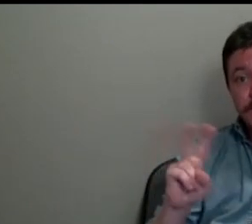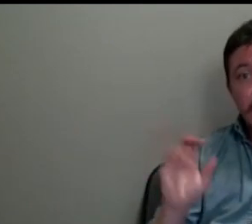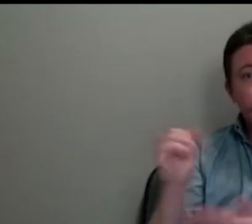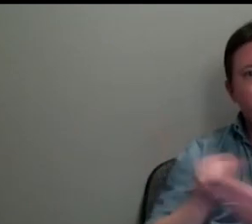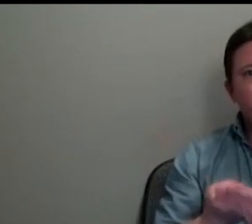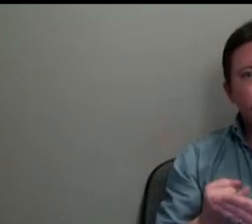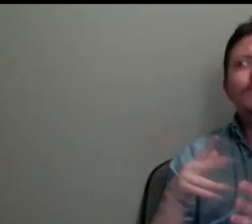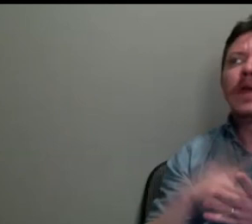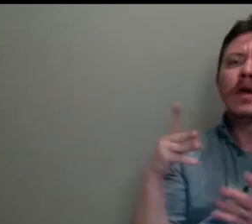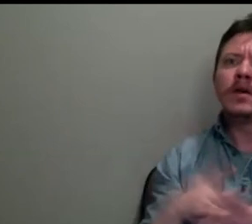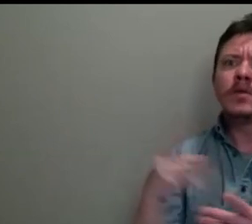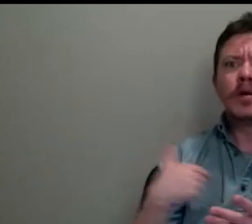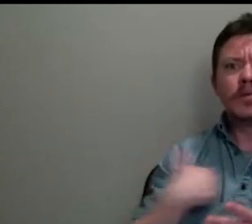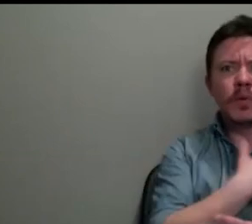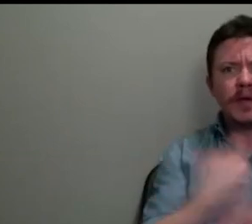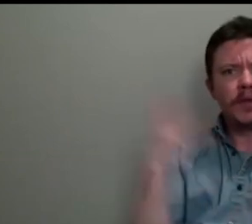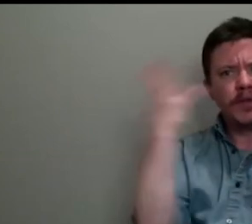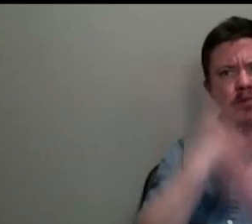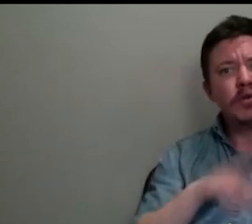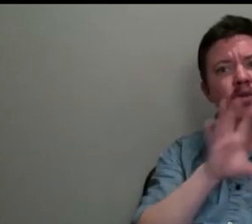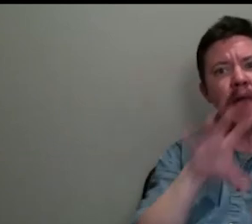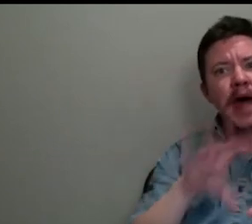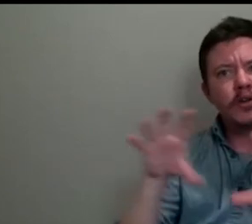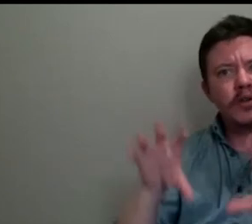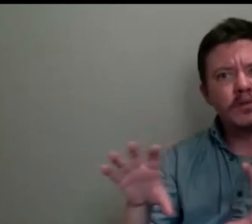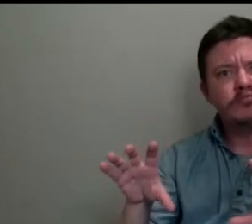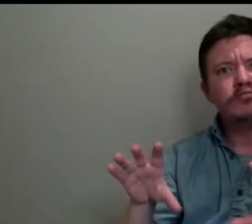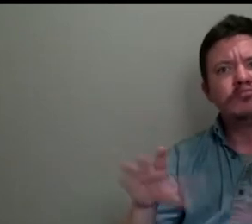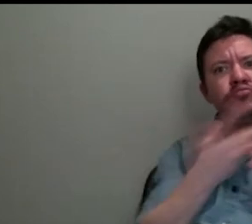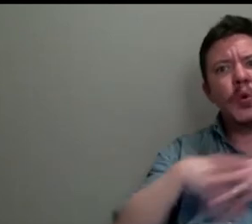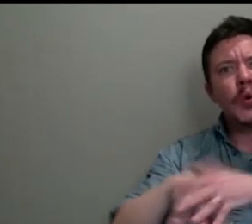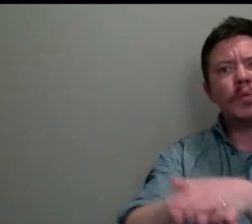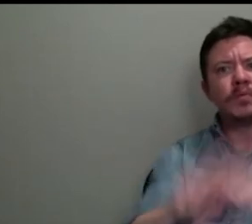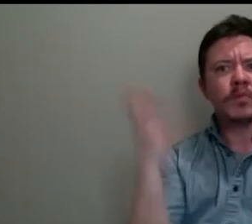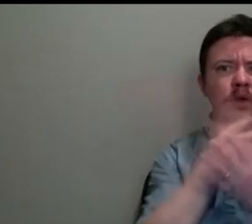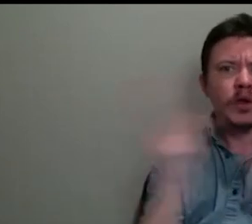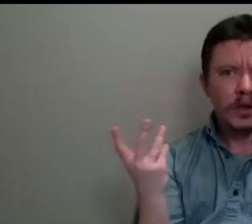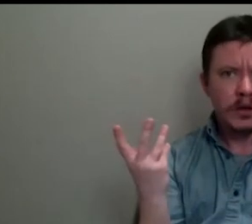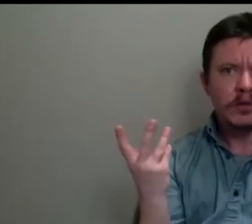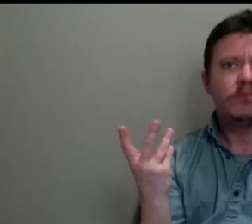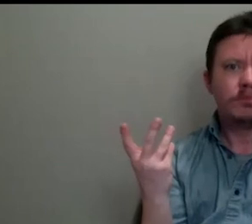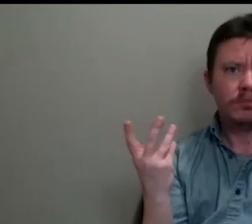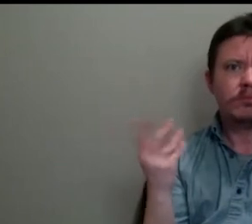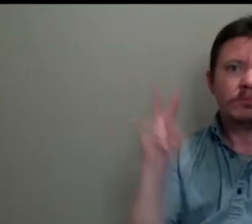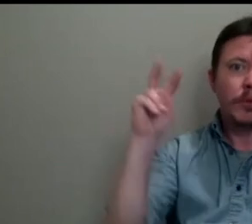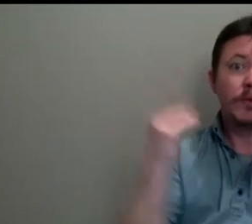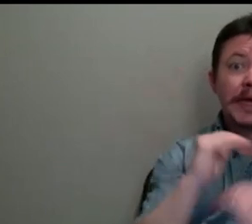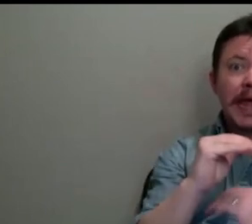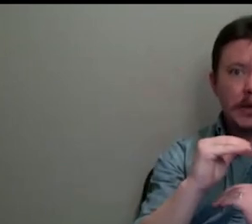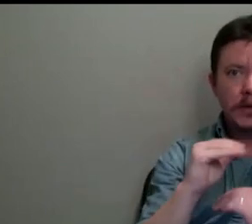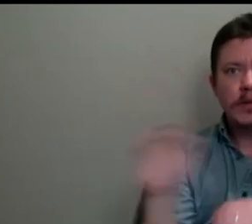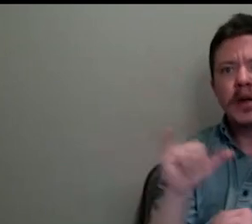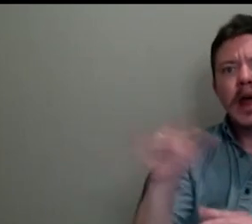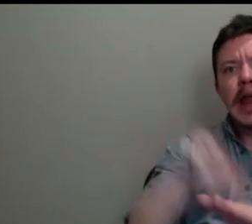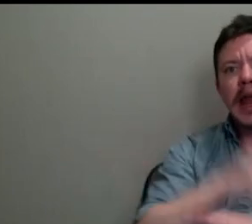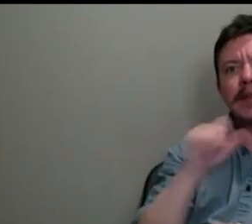these rather sort of beautiful patterns and it's all kind of quite well sort of contained, shall we say. And a painting like The Length of